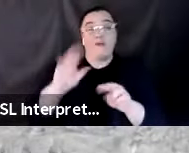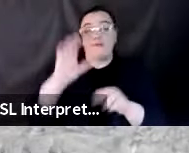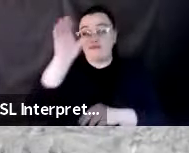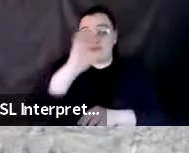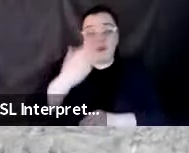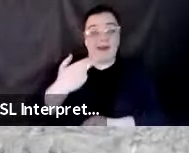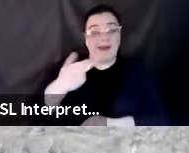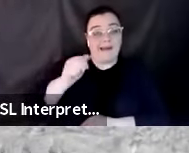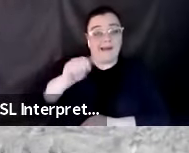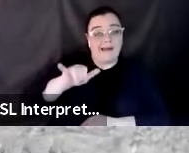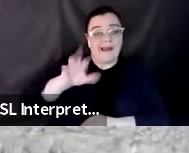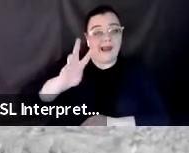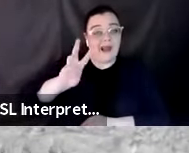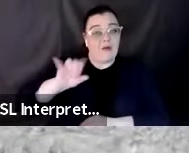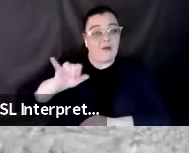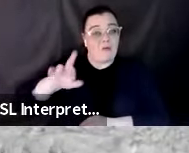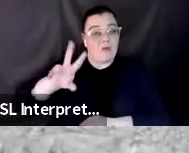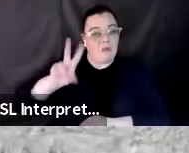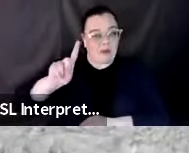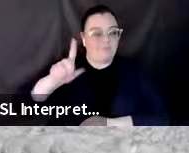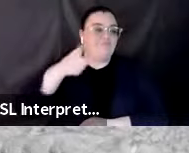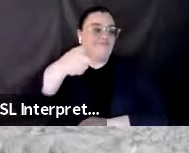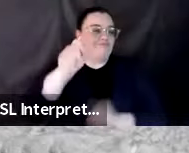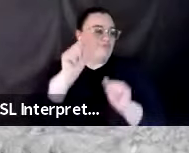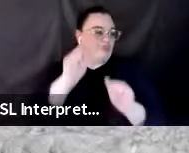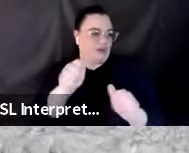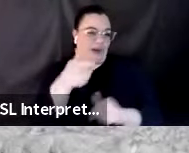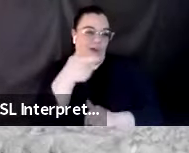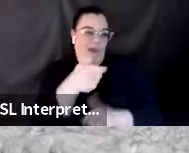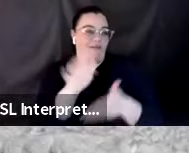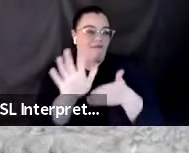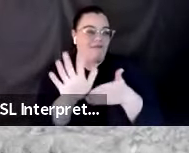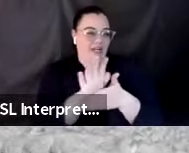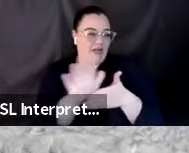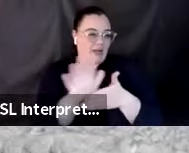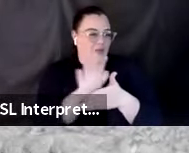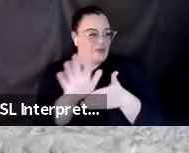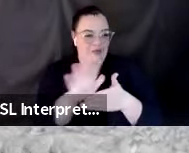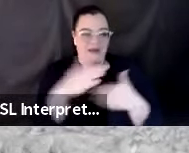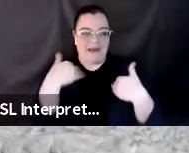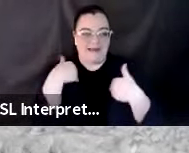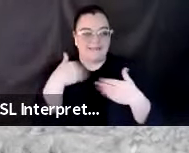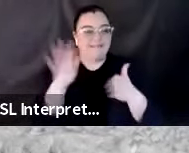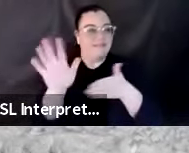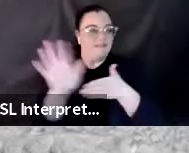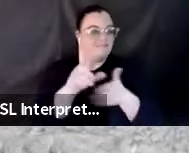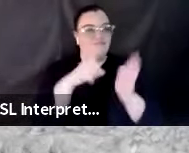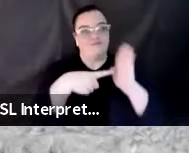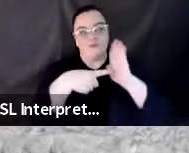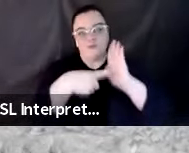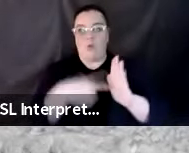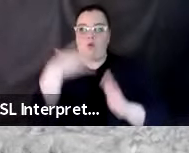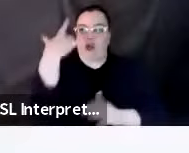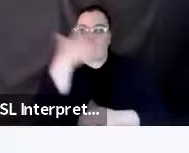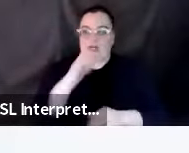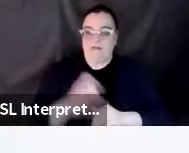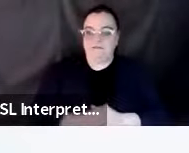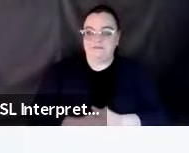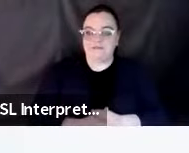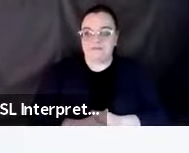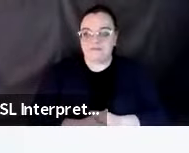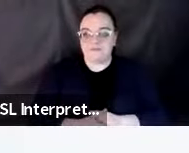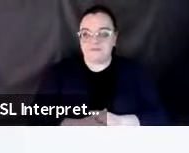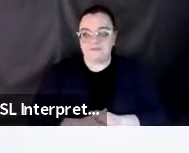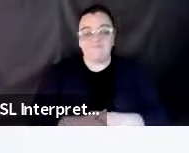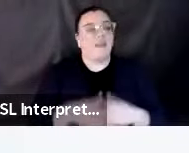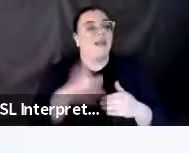Haywired, you'll be able to see this video on YouTube as well as just in a Google search. So coming up